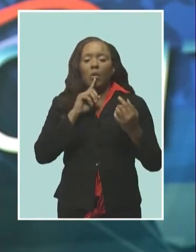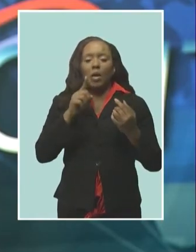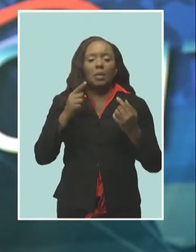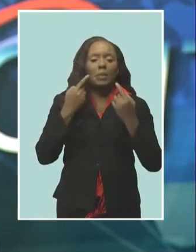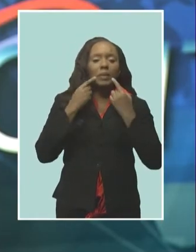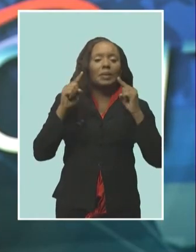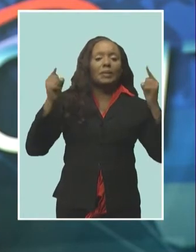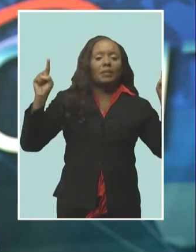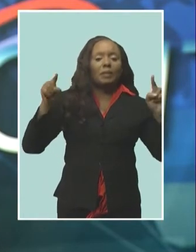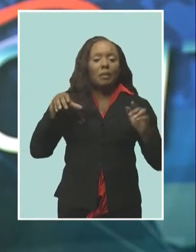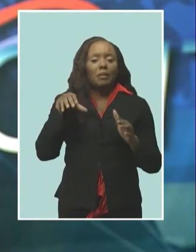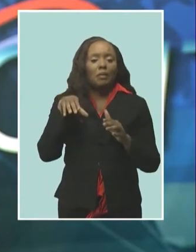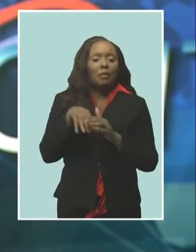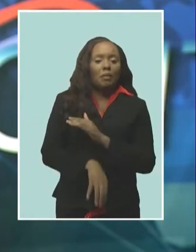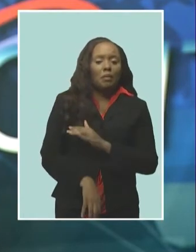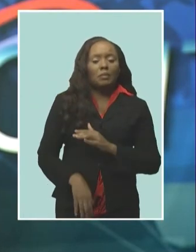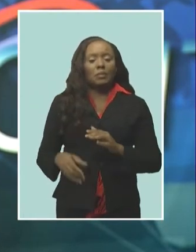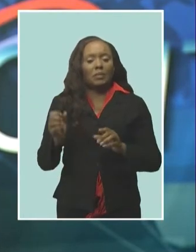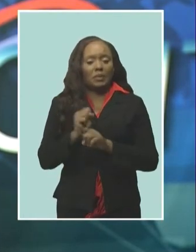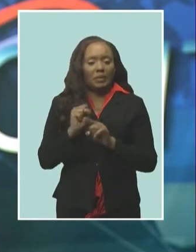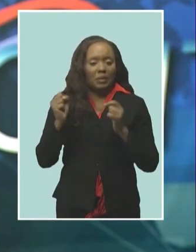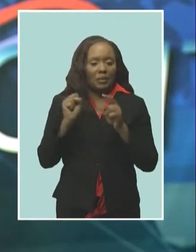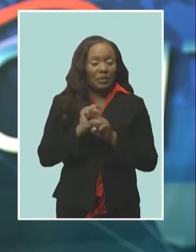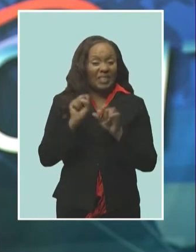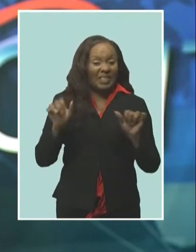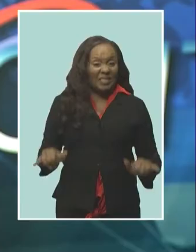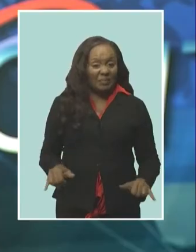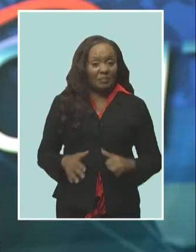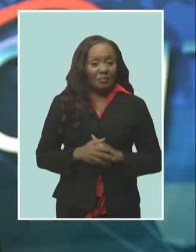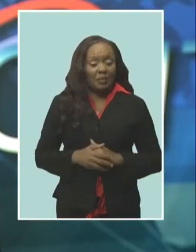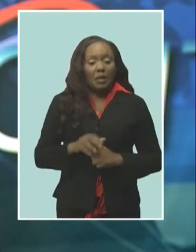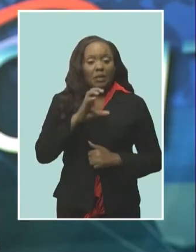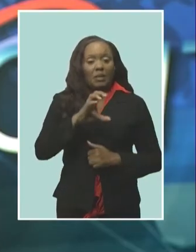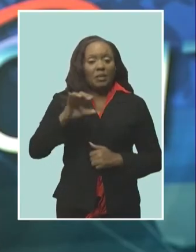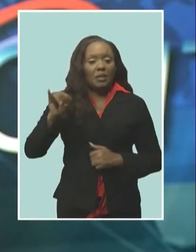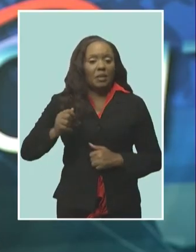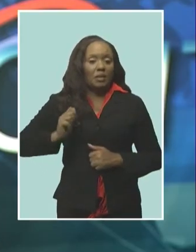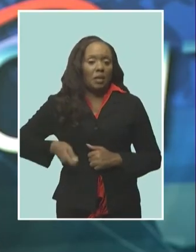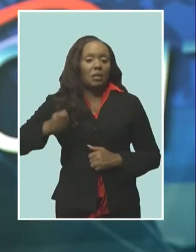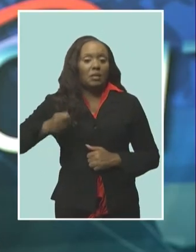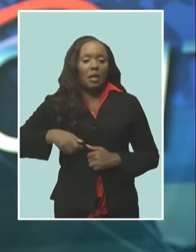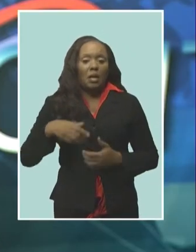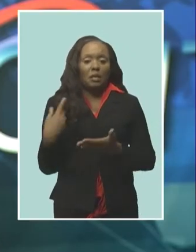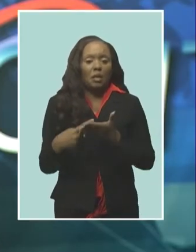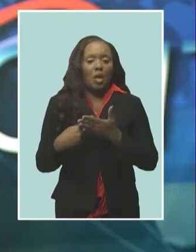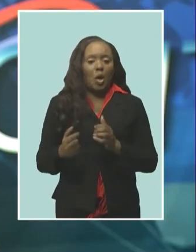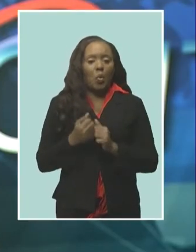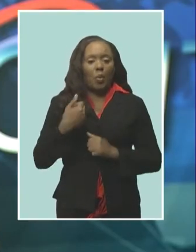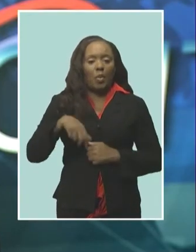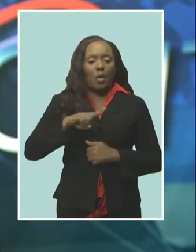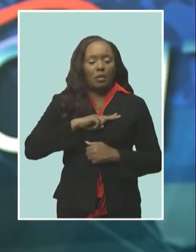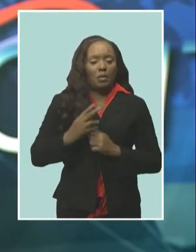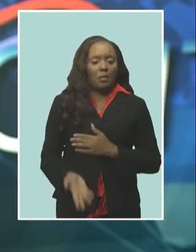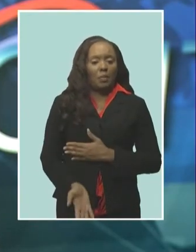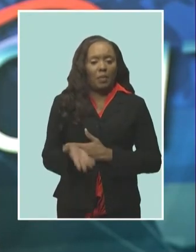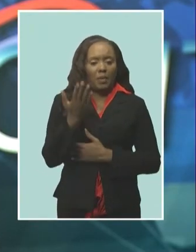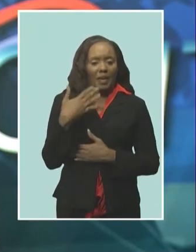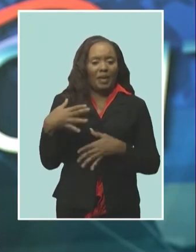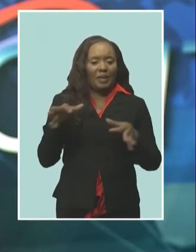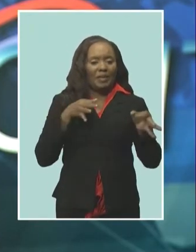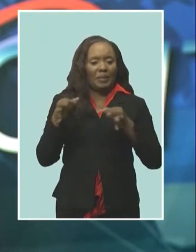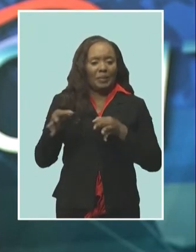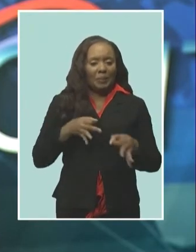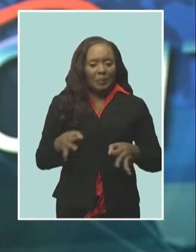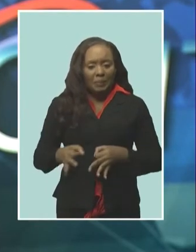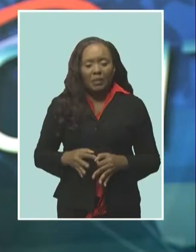academy for law the honorable mr justice winston anderson was a guest on cbc's morning barbados where he explained